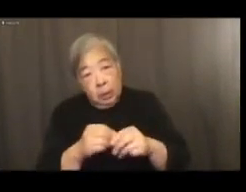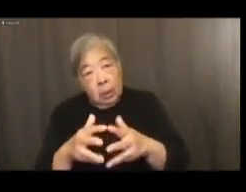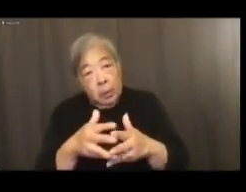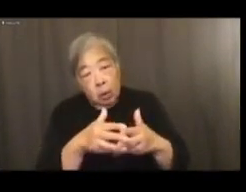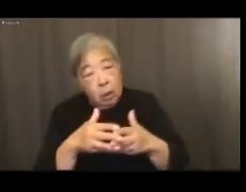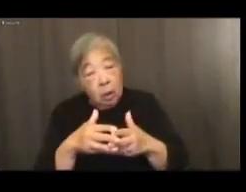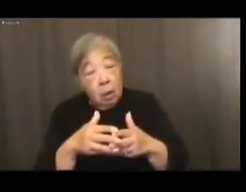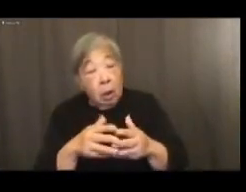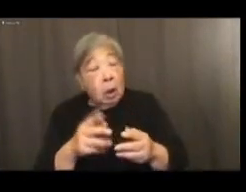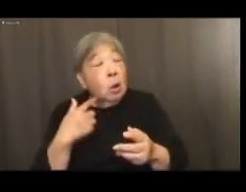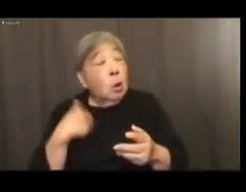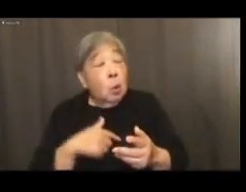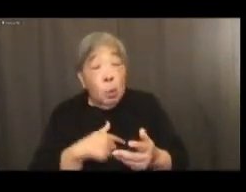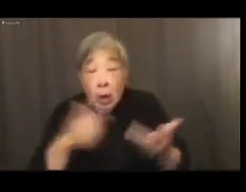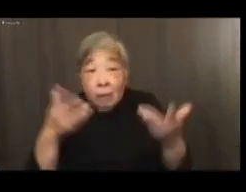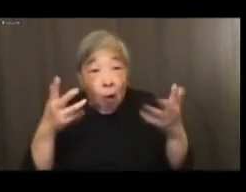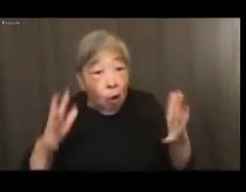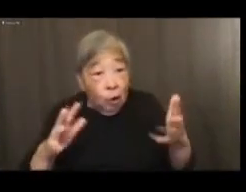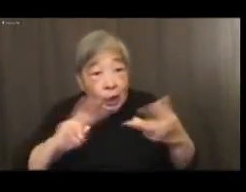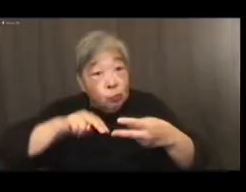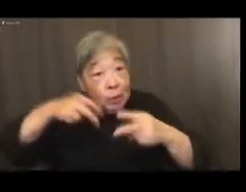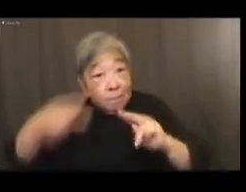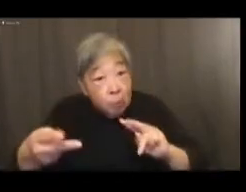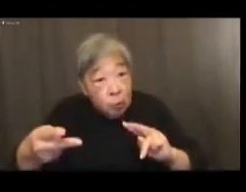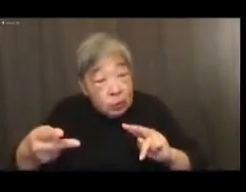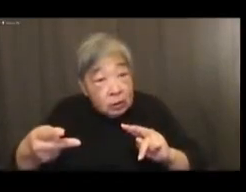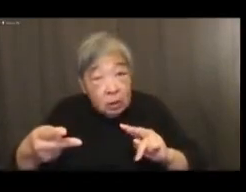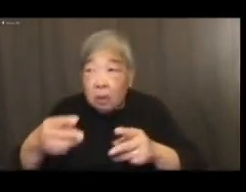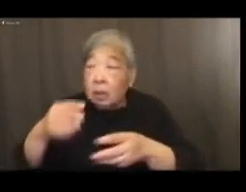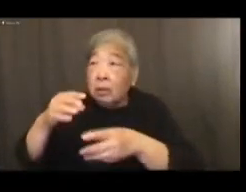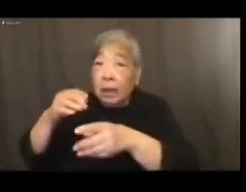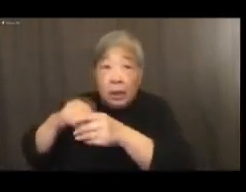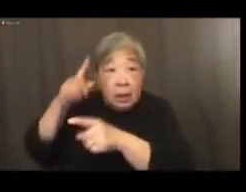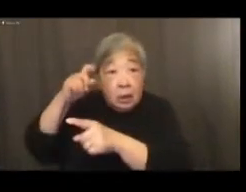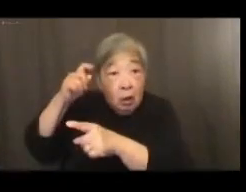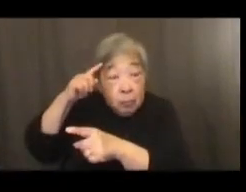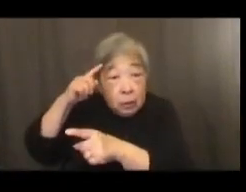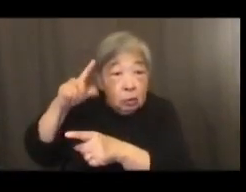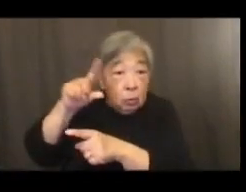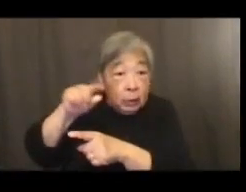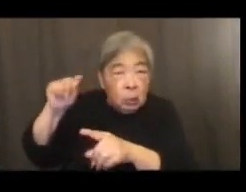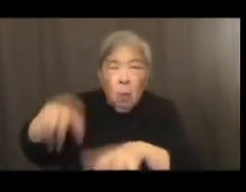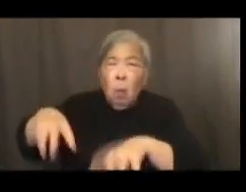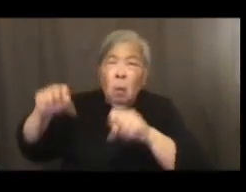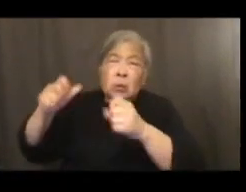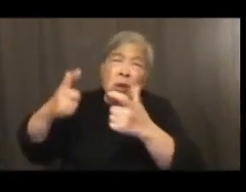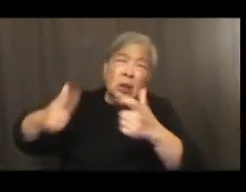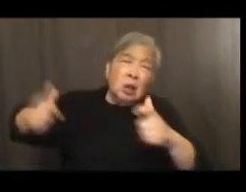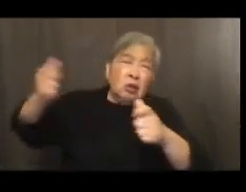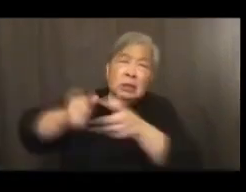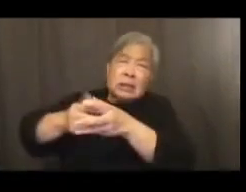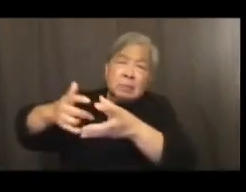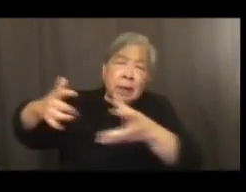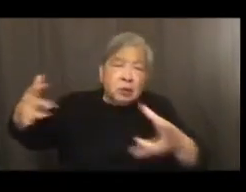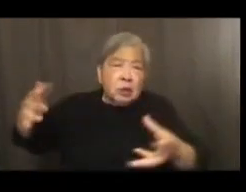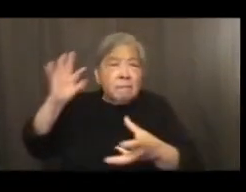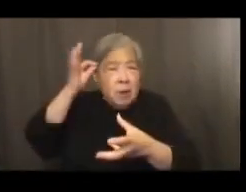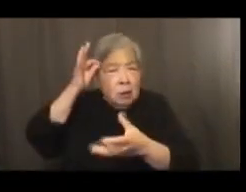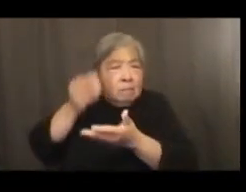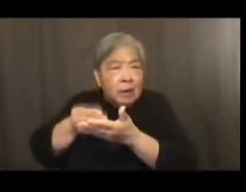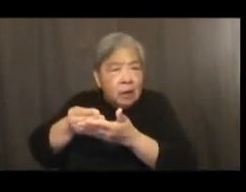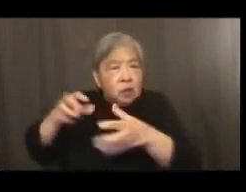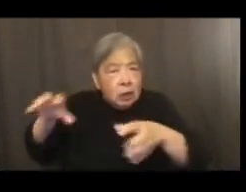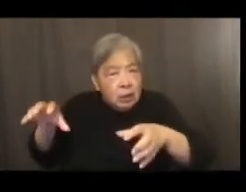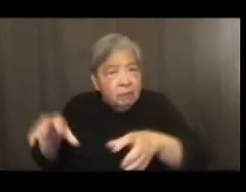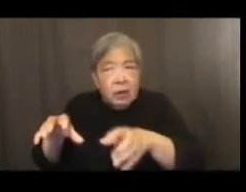have, in fact, already reversed false rhetoric on government. 2020 hosted the largest expansion of federal financial activity in American